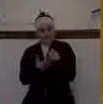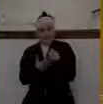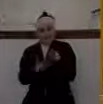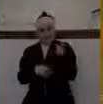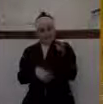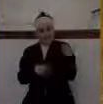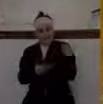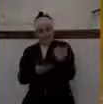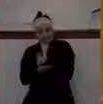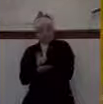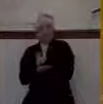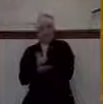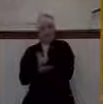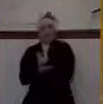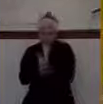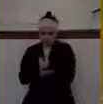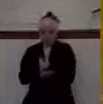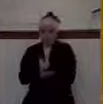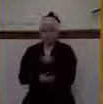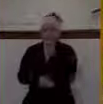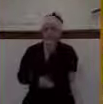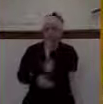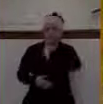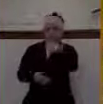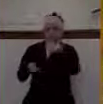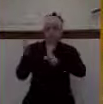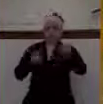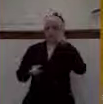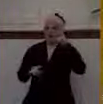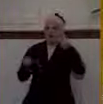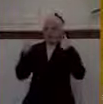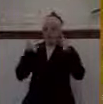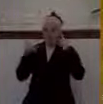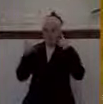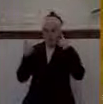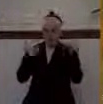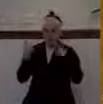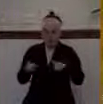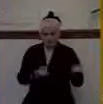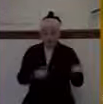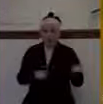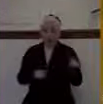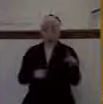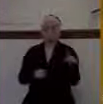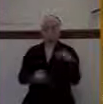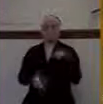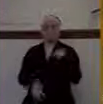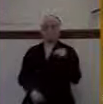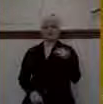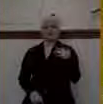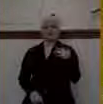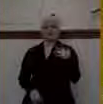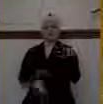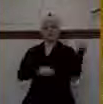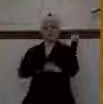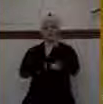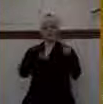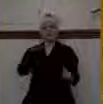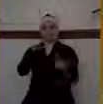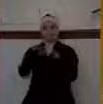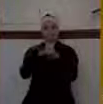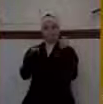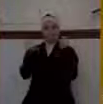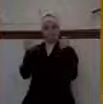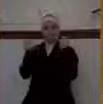pastor's dilemma, and they come to hear what he would say. And so that day for the service came, the auditorium was